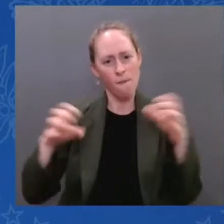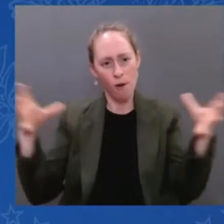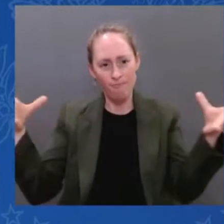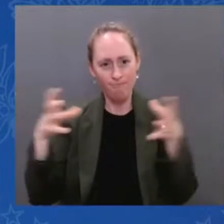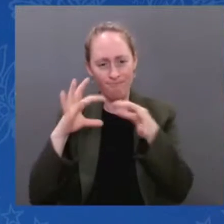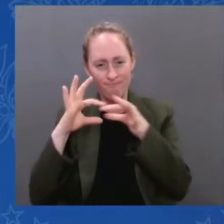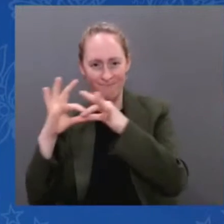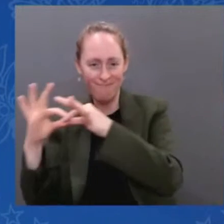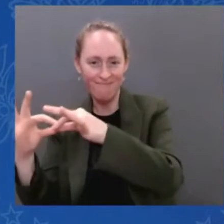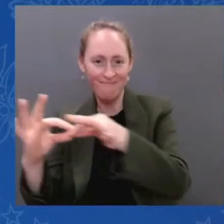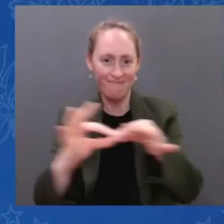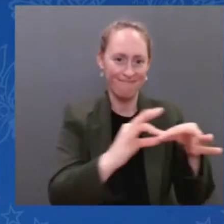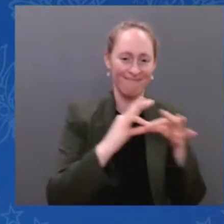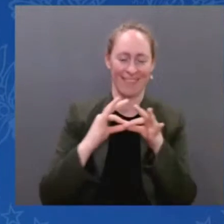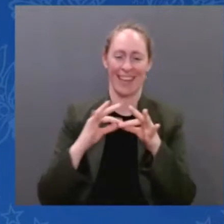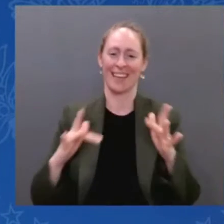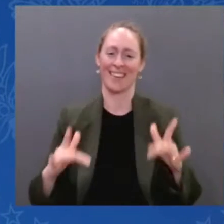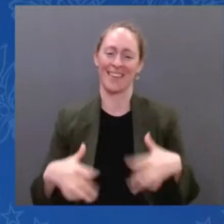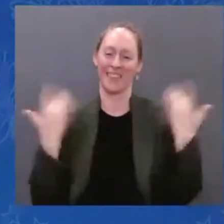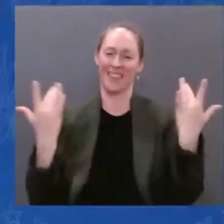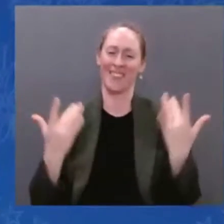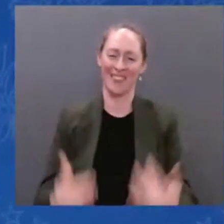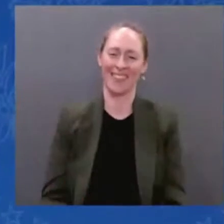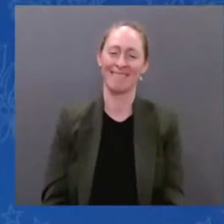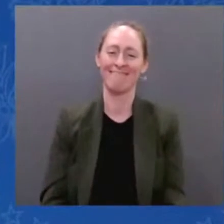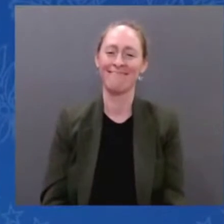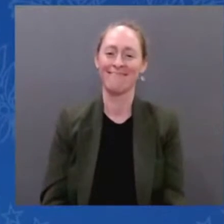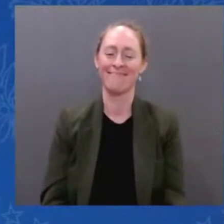We're going to take time for the press to leave and then we'll continue the briefing.